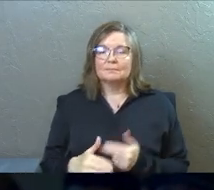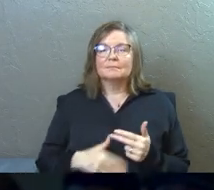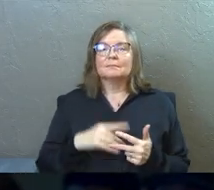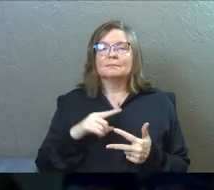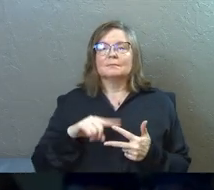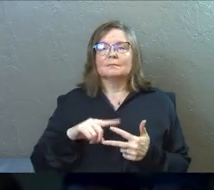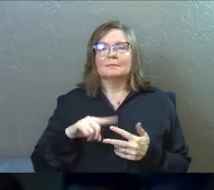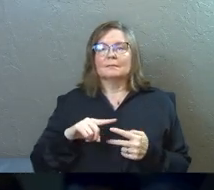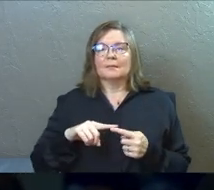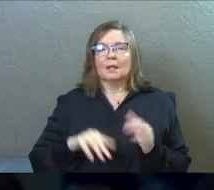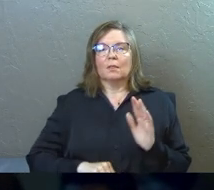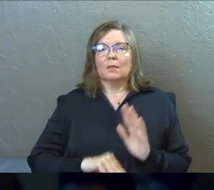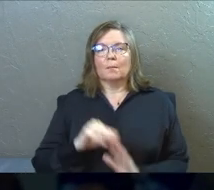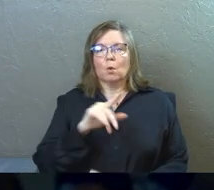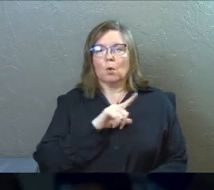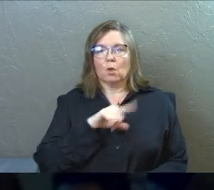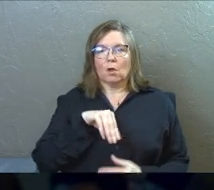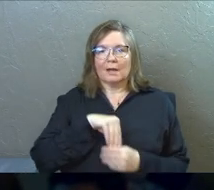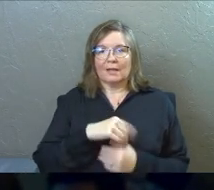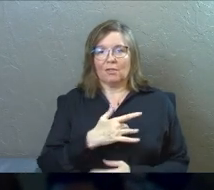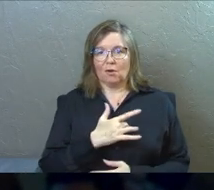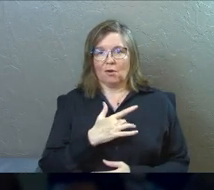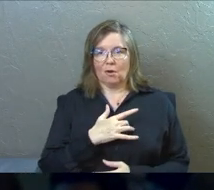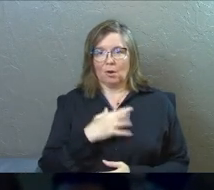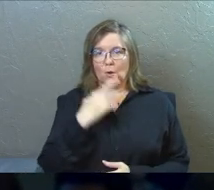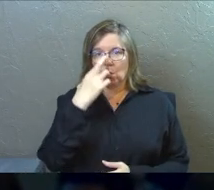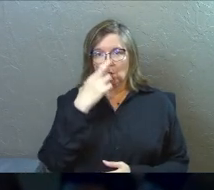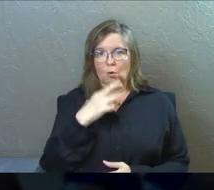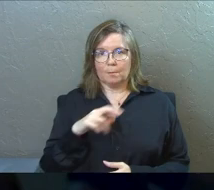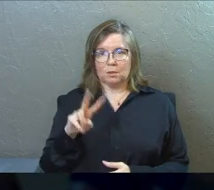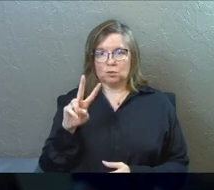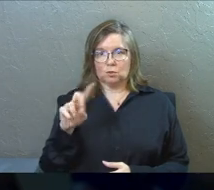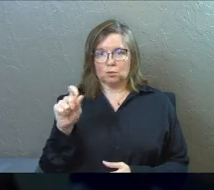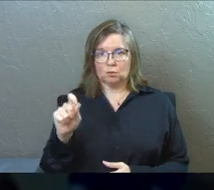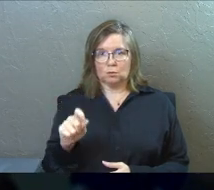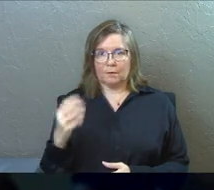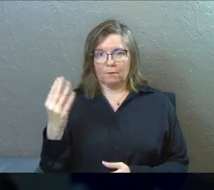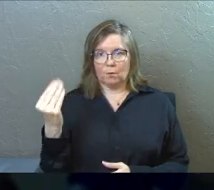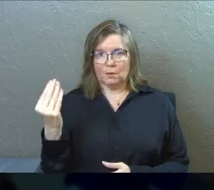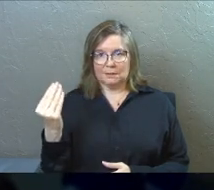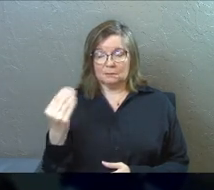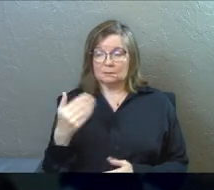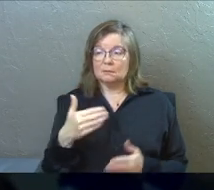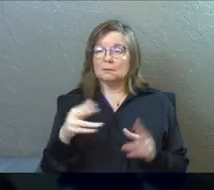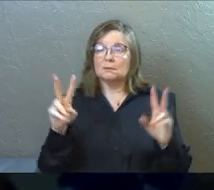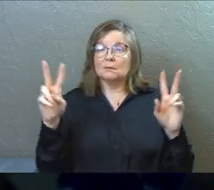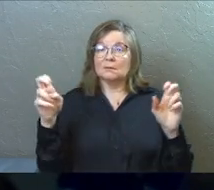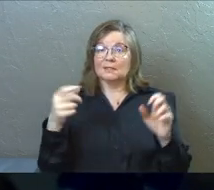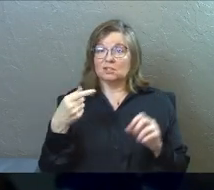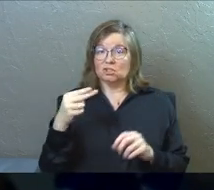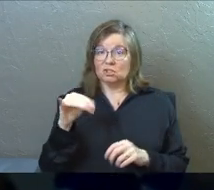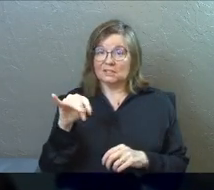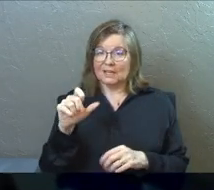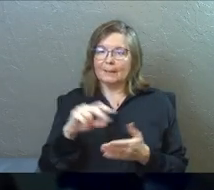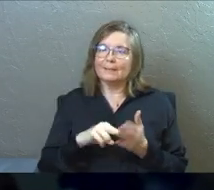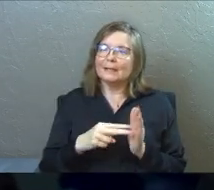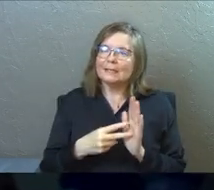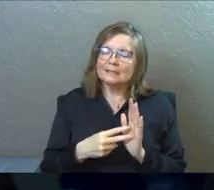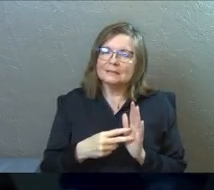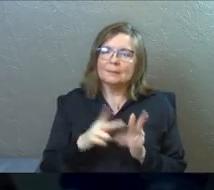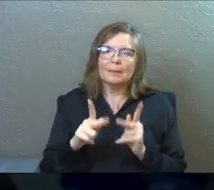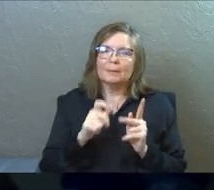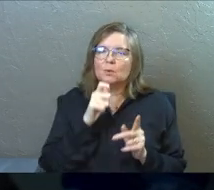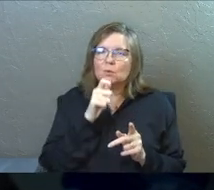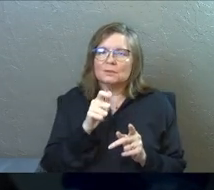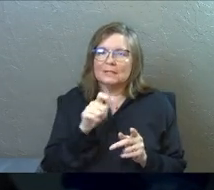Next is the moral law that's in their hearts, Romans 2.14. And he says, even Gentiles, and by that what he means is